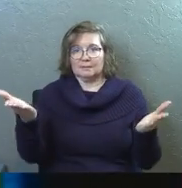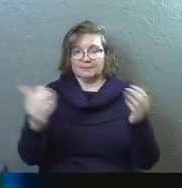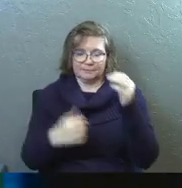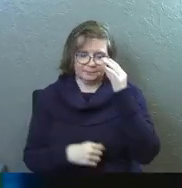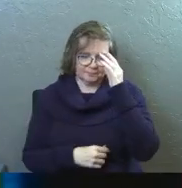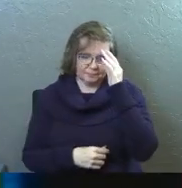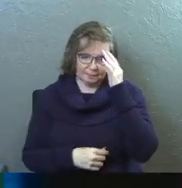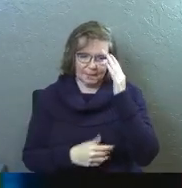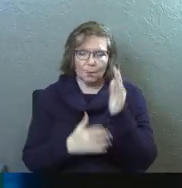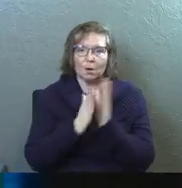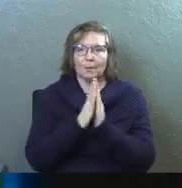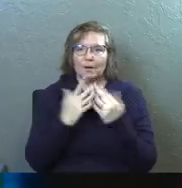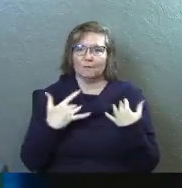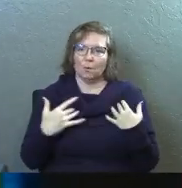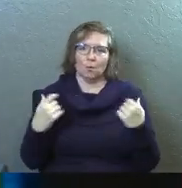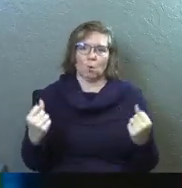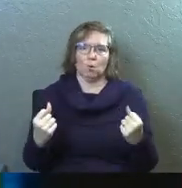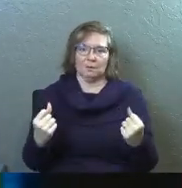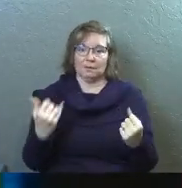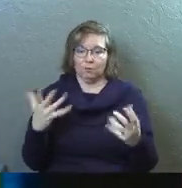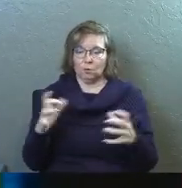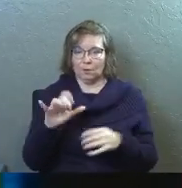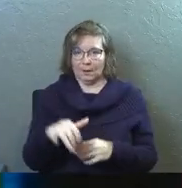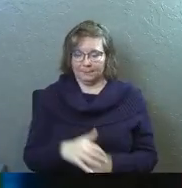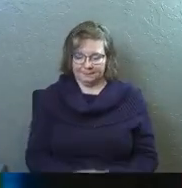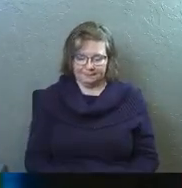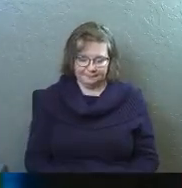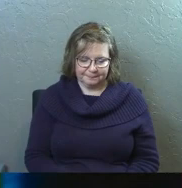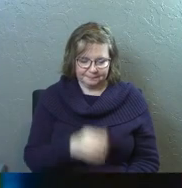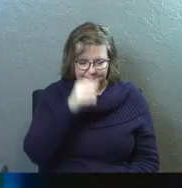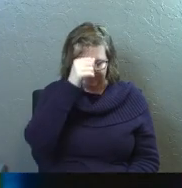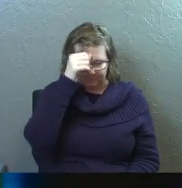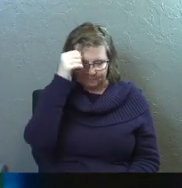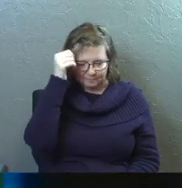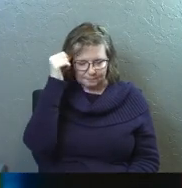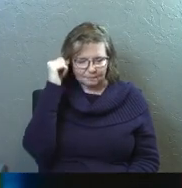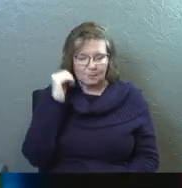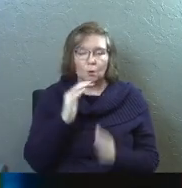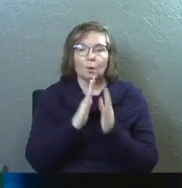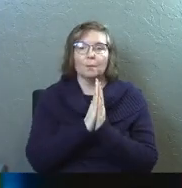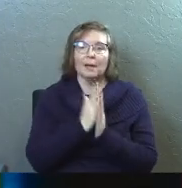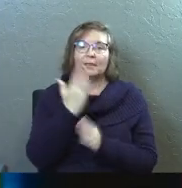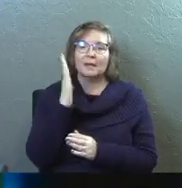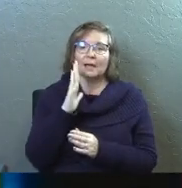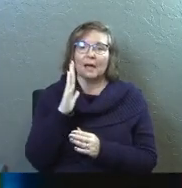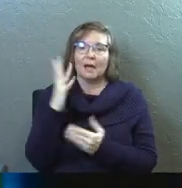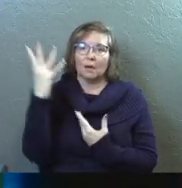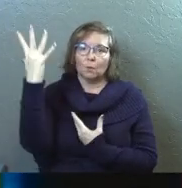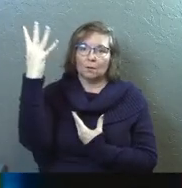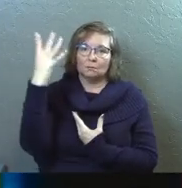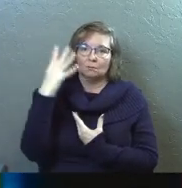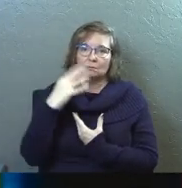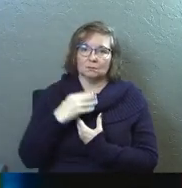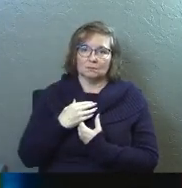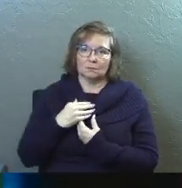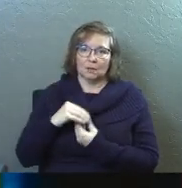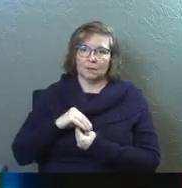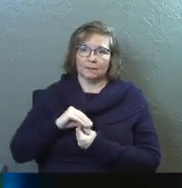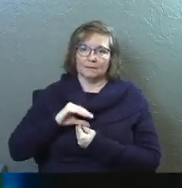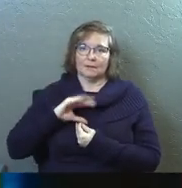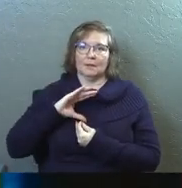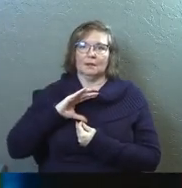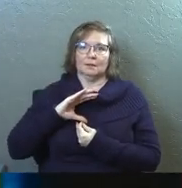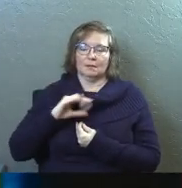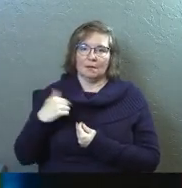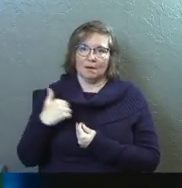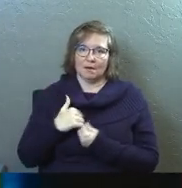now, and we're going to pray for boldness if you want to do that. I think we're going to pray that God would fill us. We're going to pray that